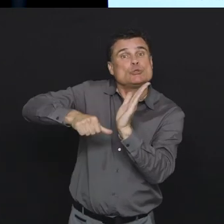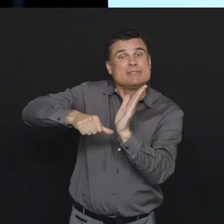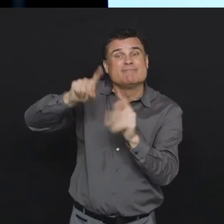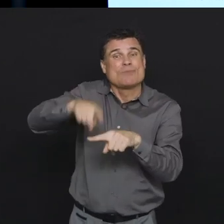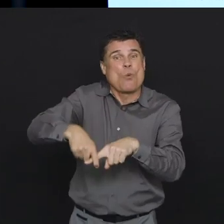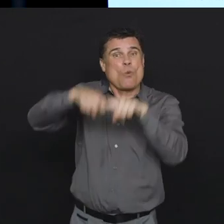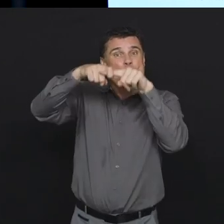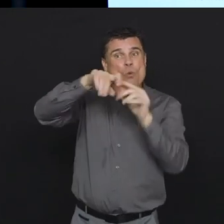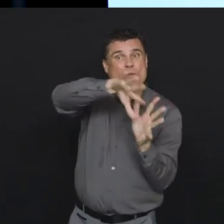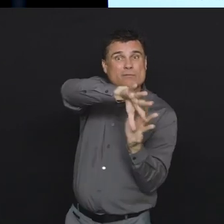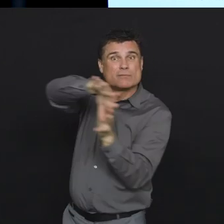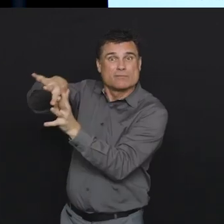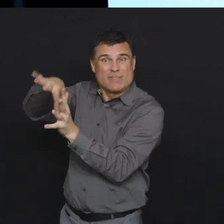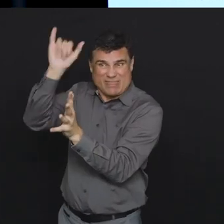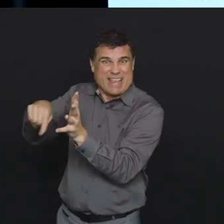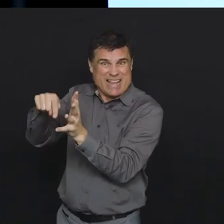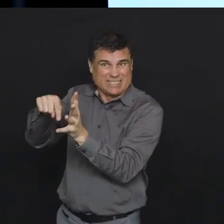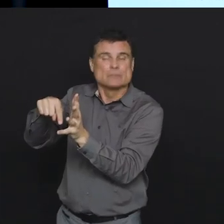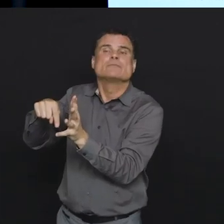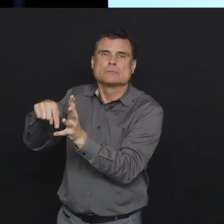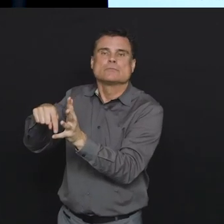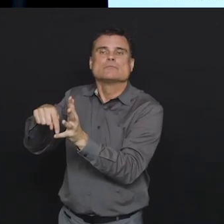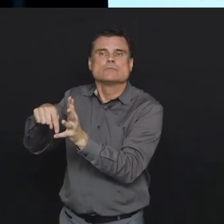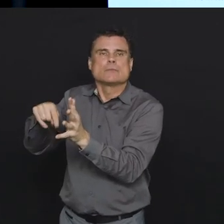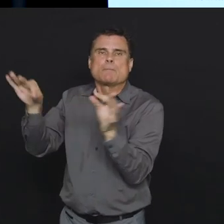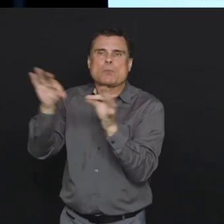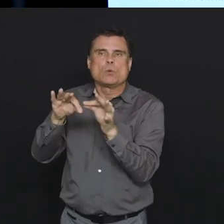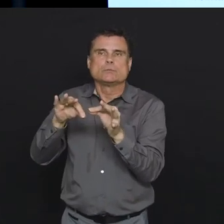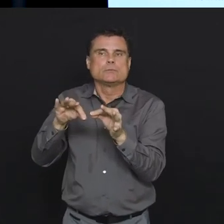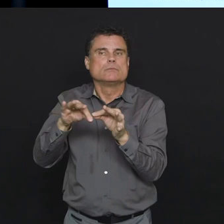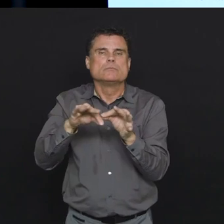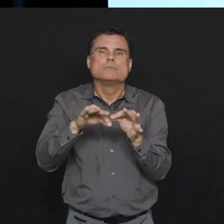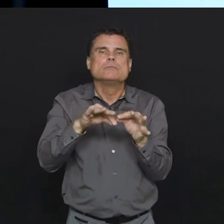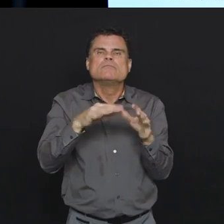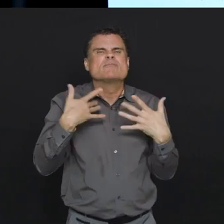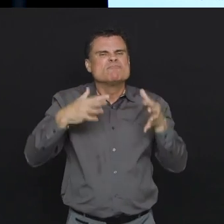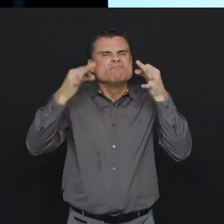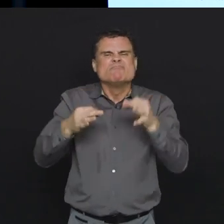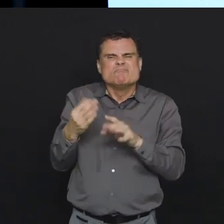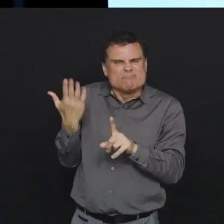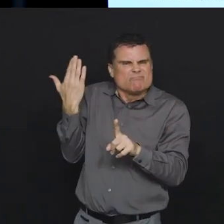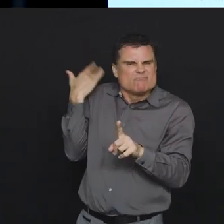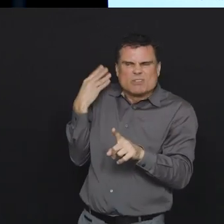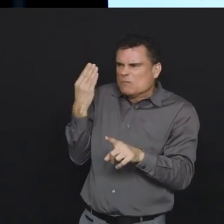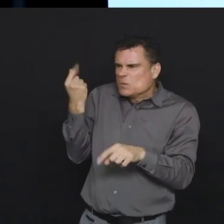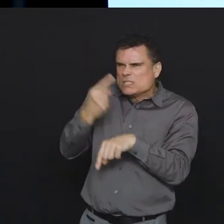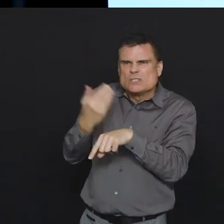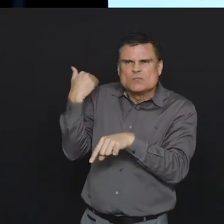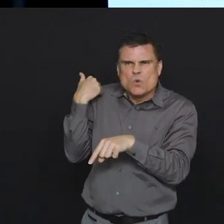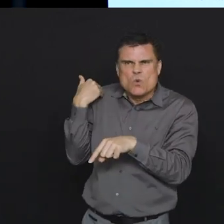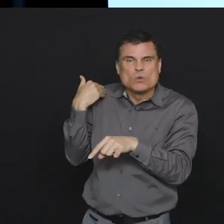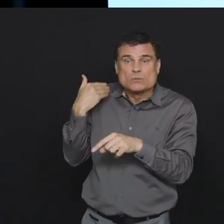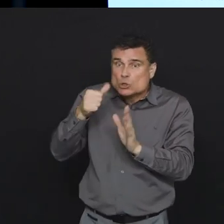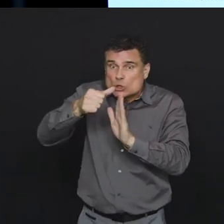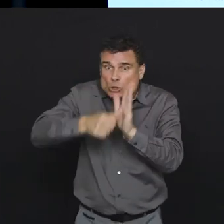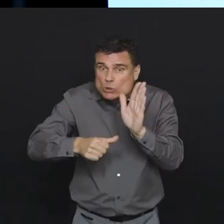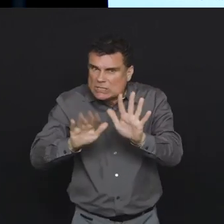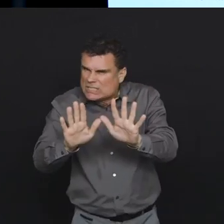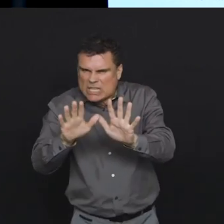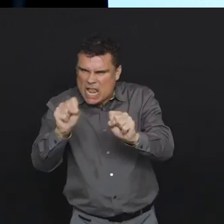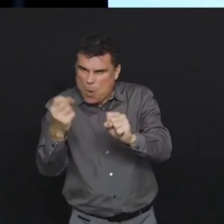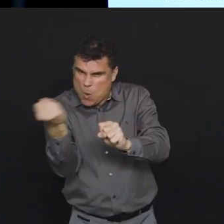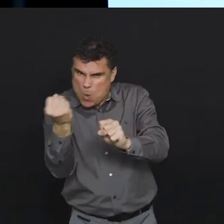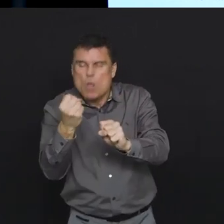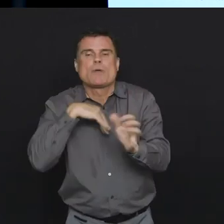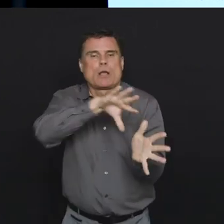on the advice, based on what we were seeing, based on what we were advised, based on projections like this, about 11 days ago